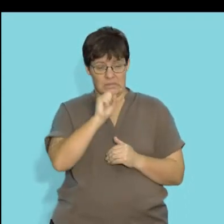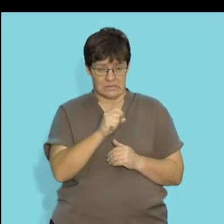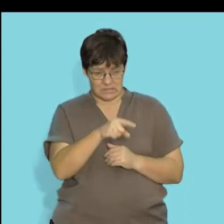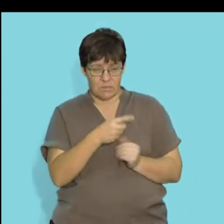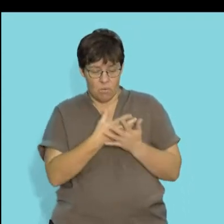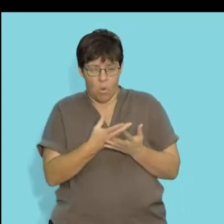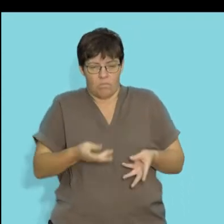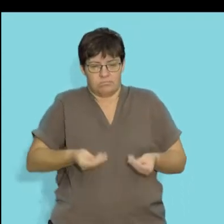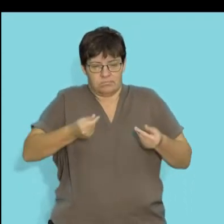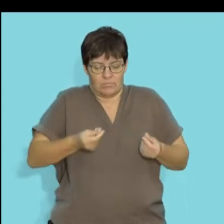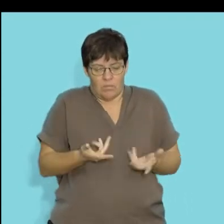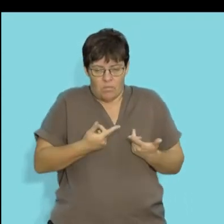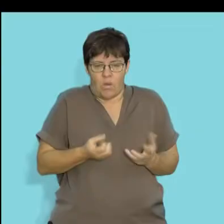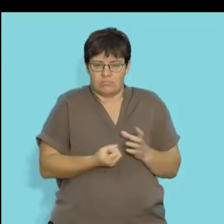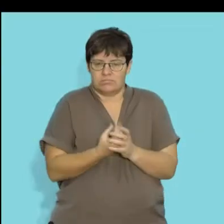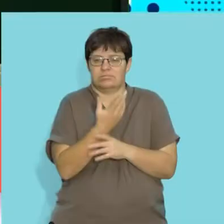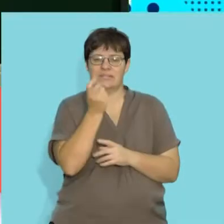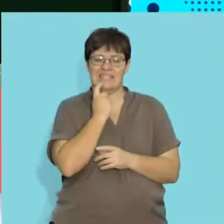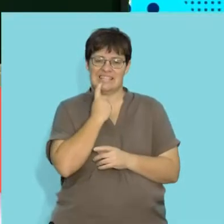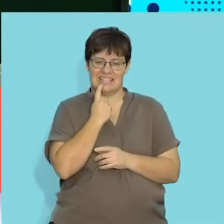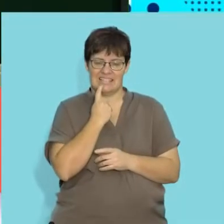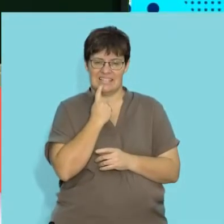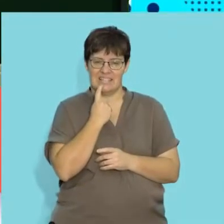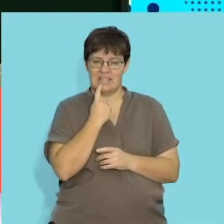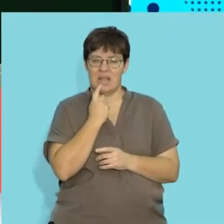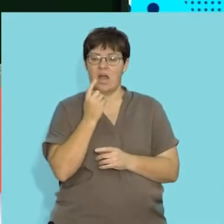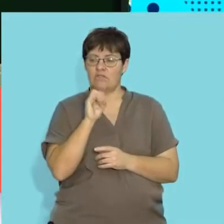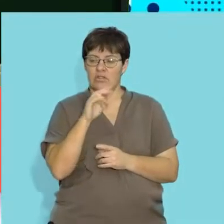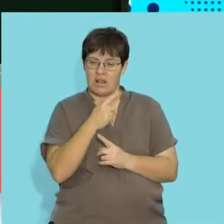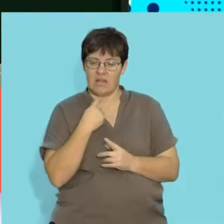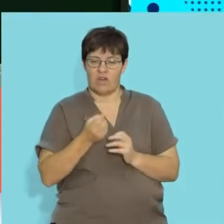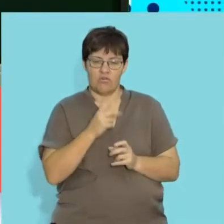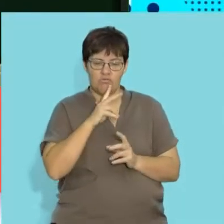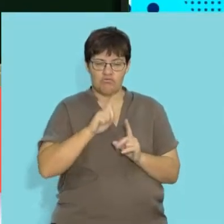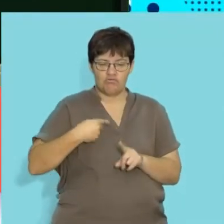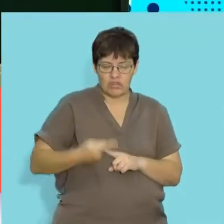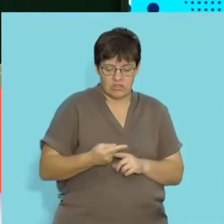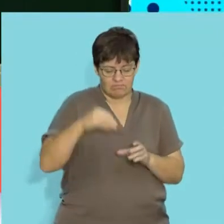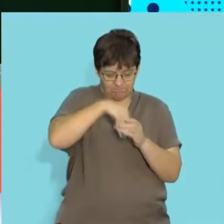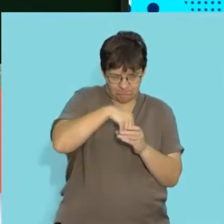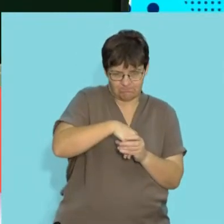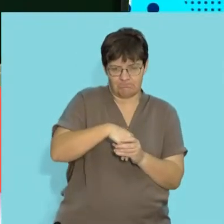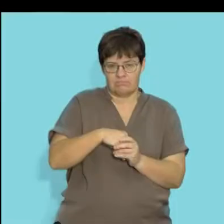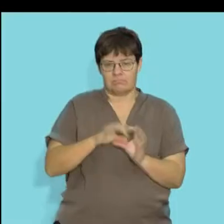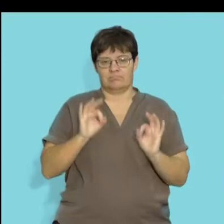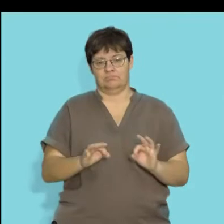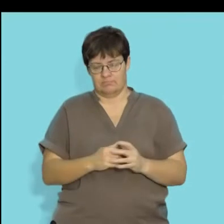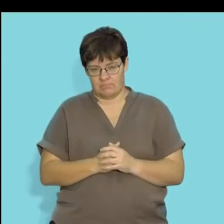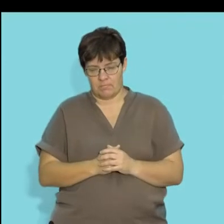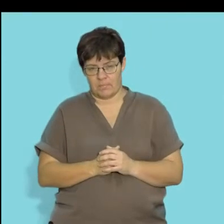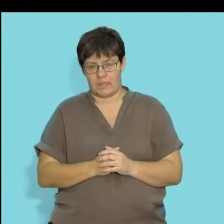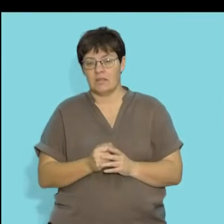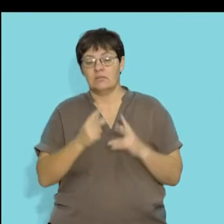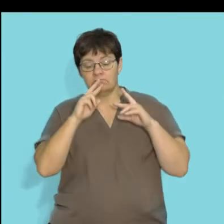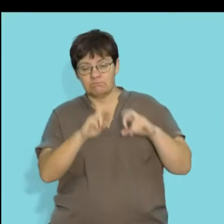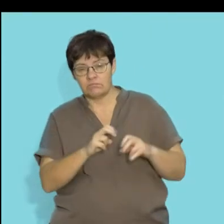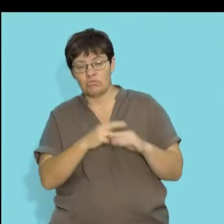content the more fertile the soil is. So we know that soil that is fertile has a rich humus content. And so the humus that is